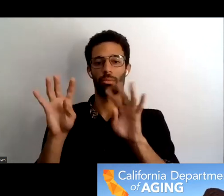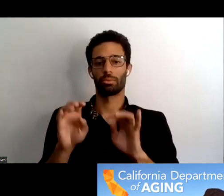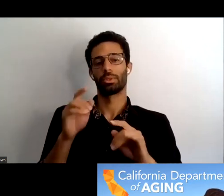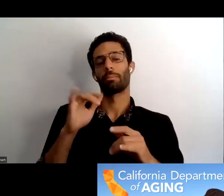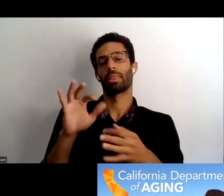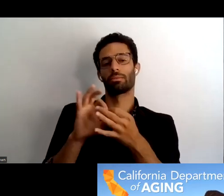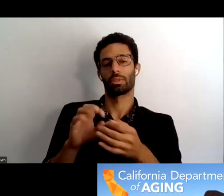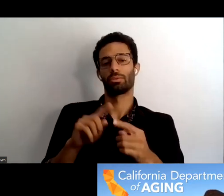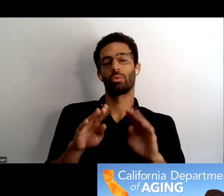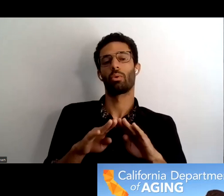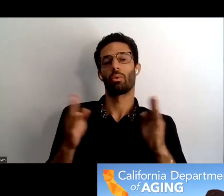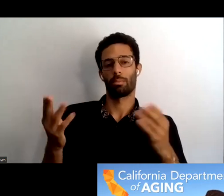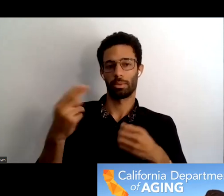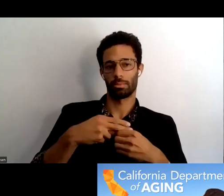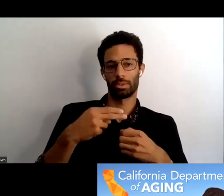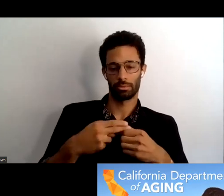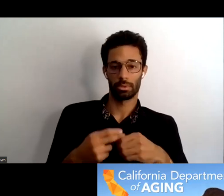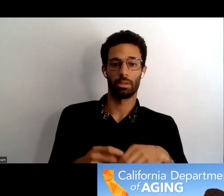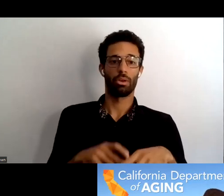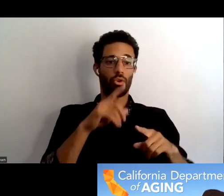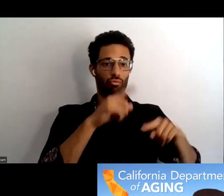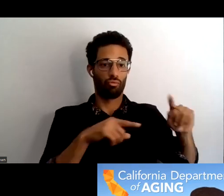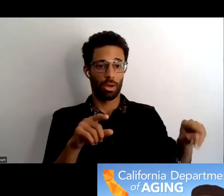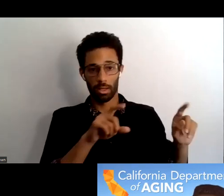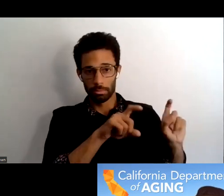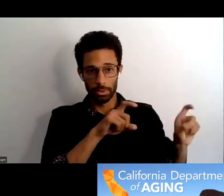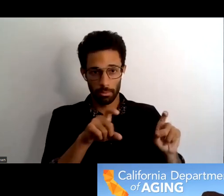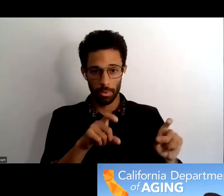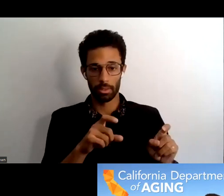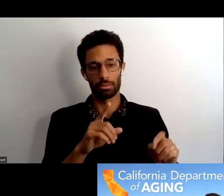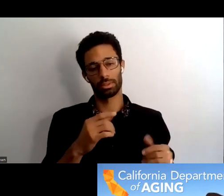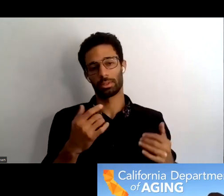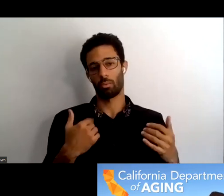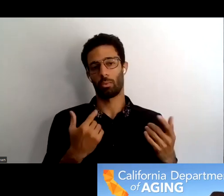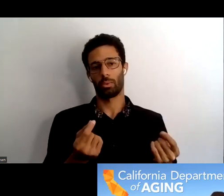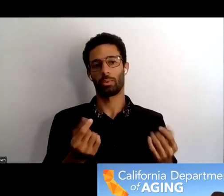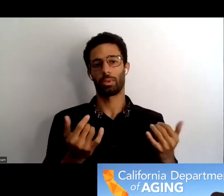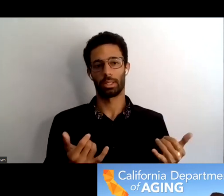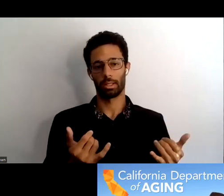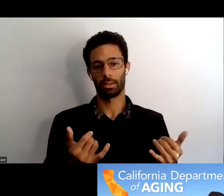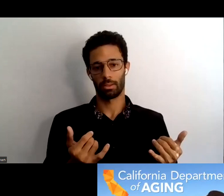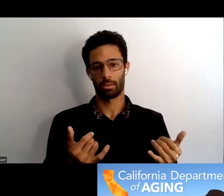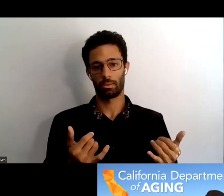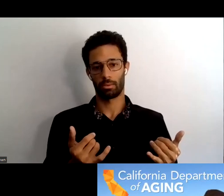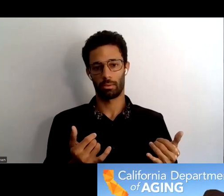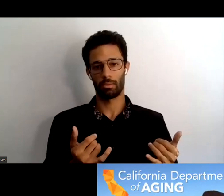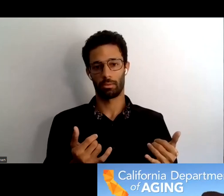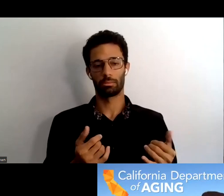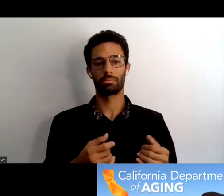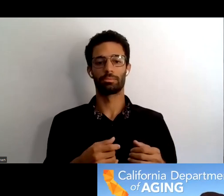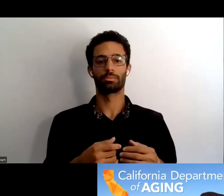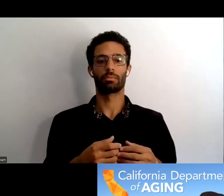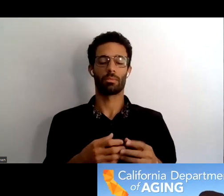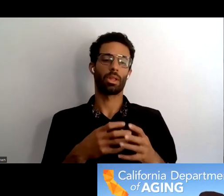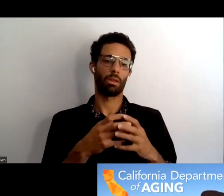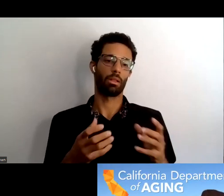portion of it the random sampling is where we're going where we're at now the the portion of the survey and the promotion so a lot of that has